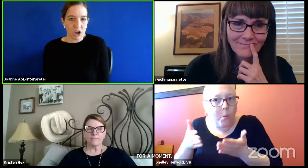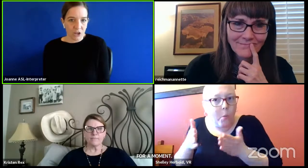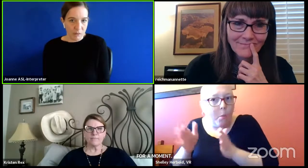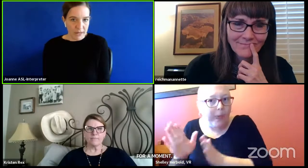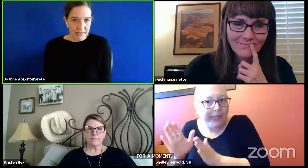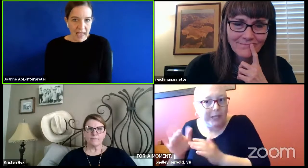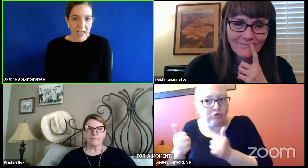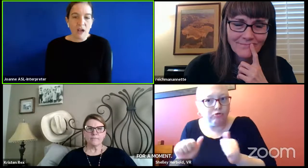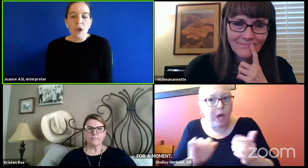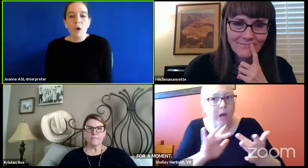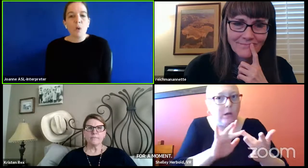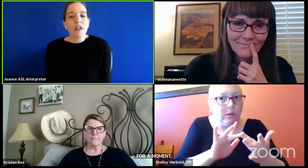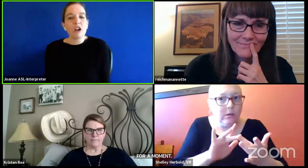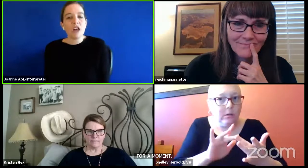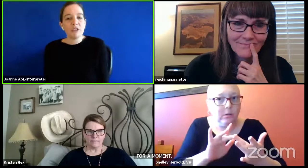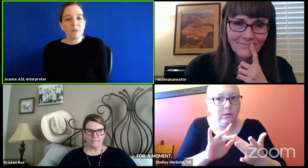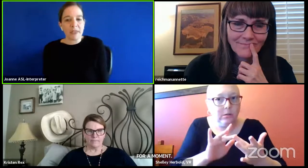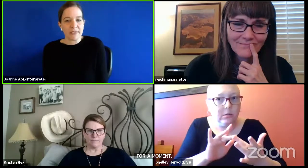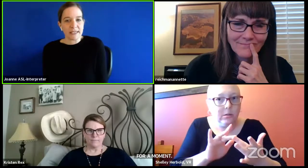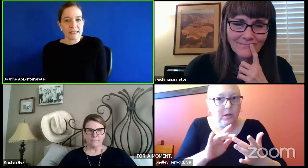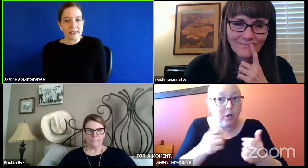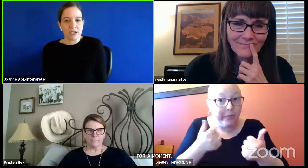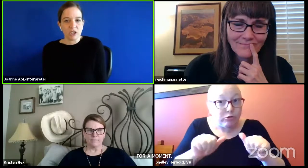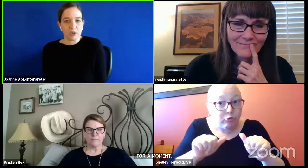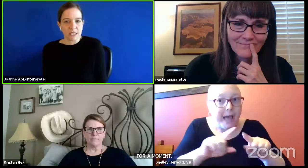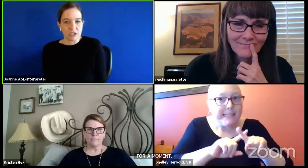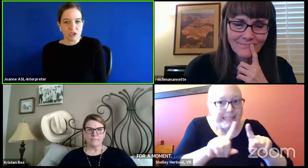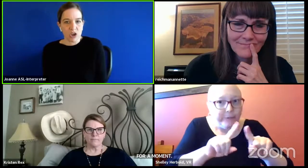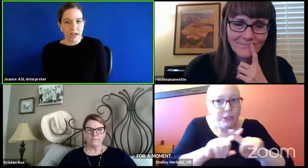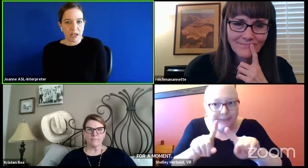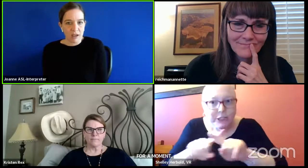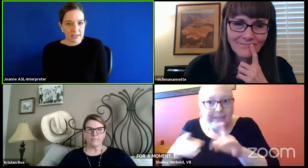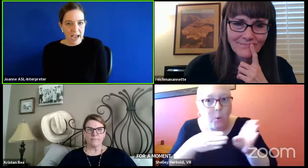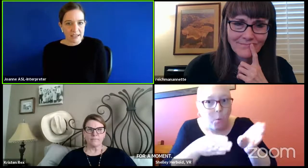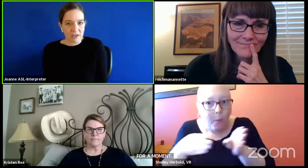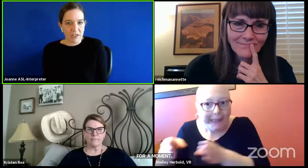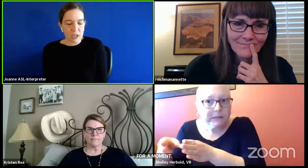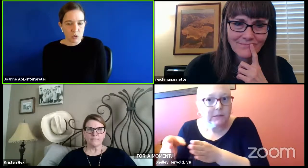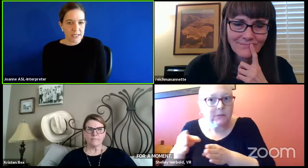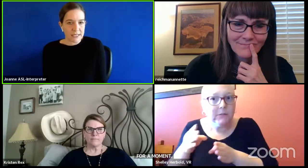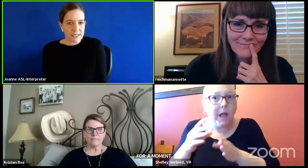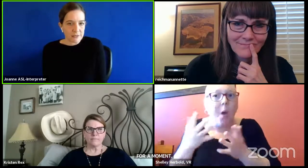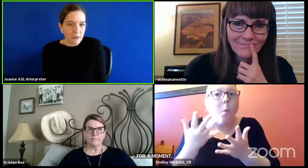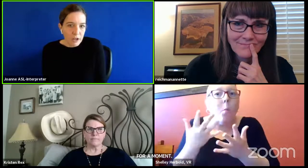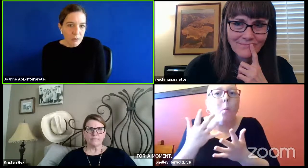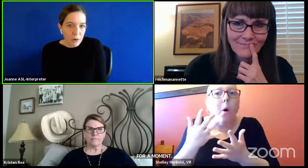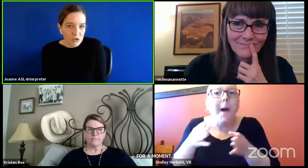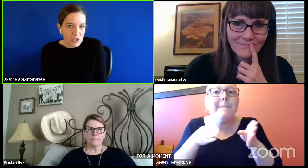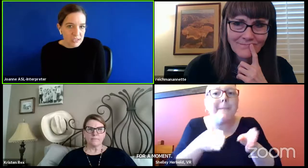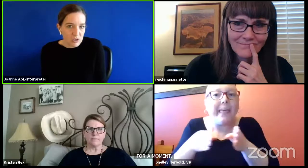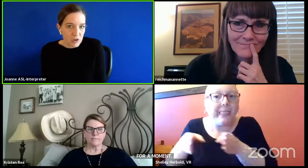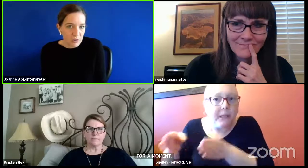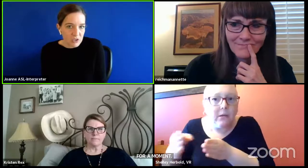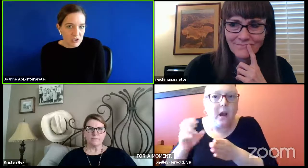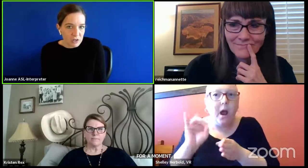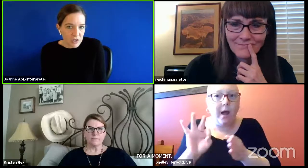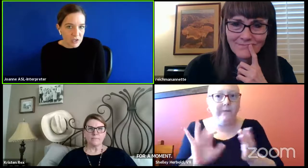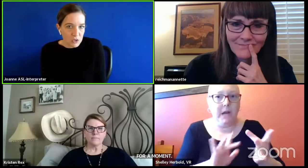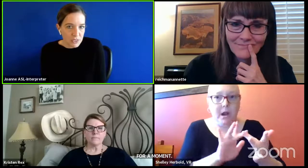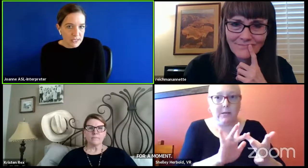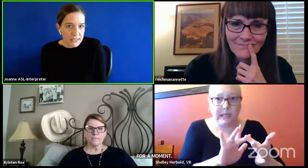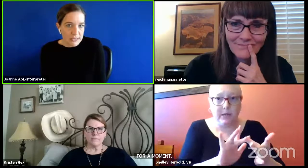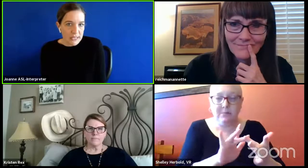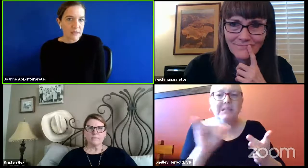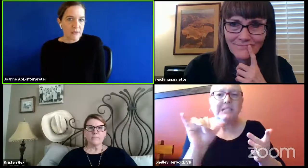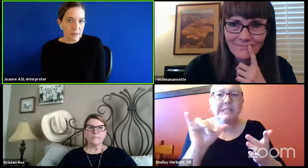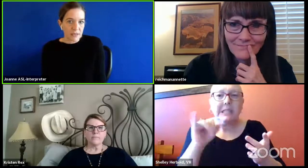to, they're documenting that. What are other methods that they're using to try to contact? Are they using different approaches to try to reach out